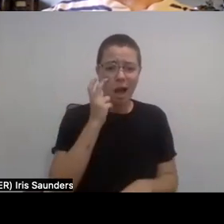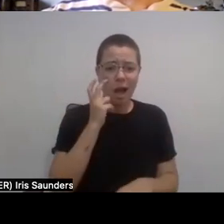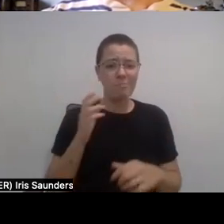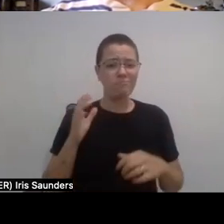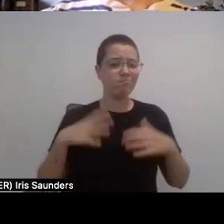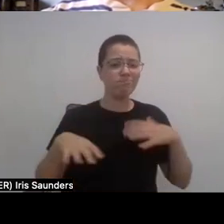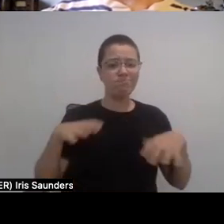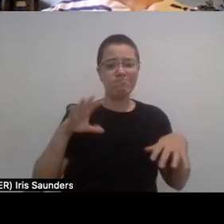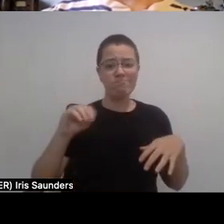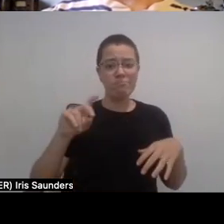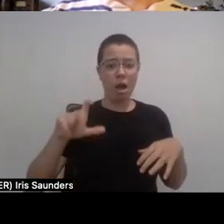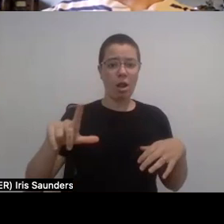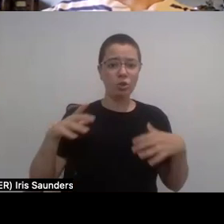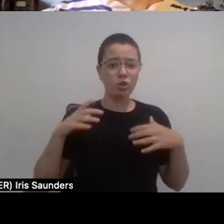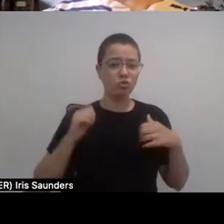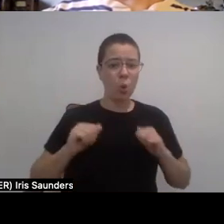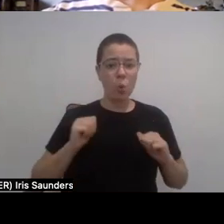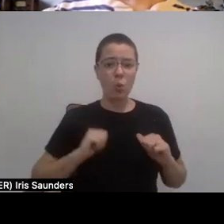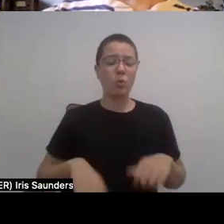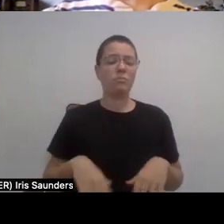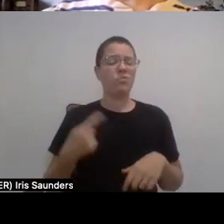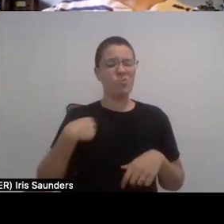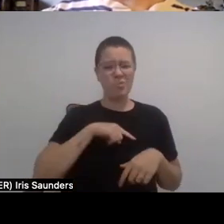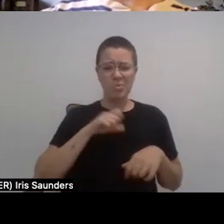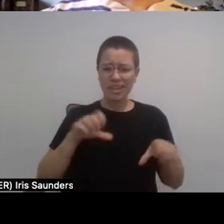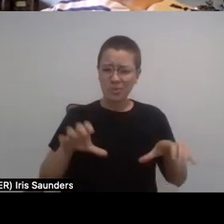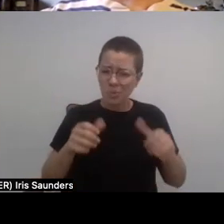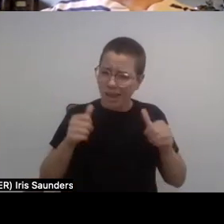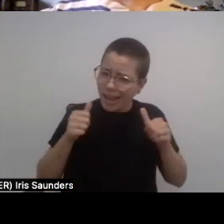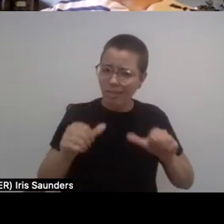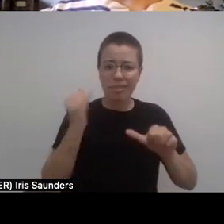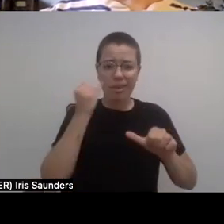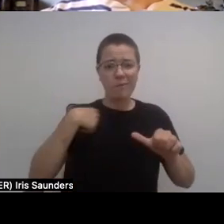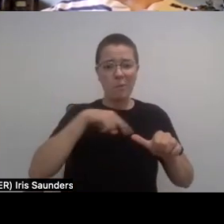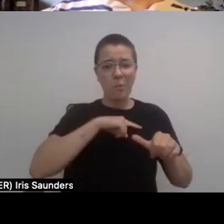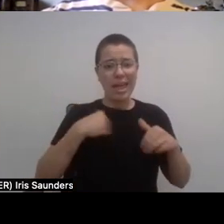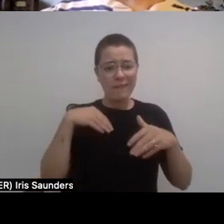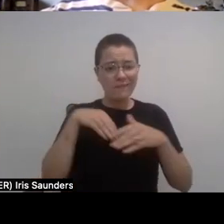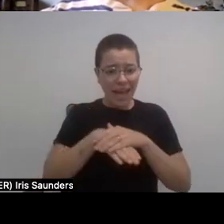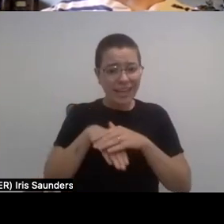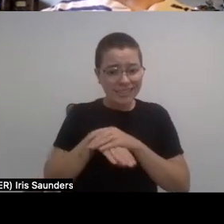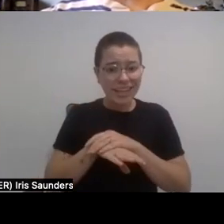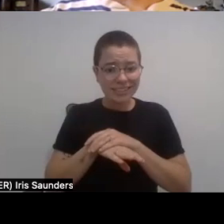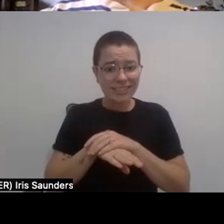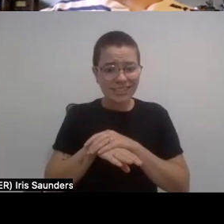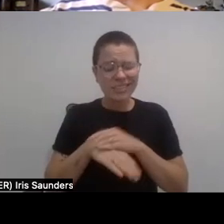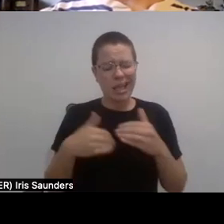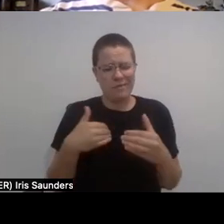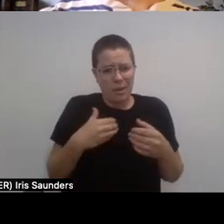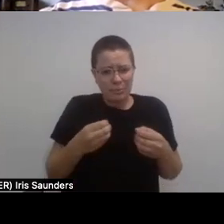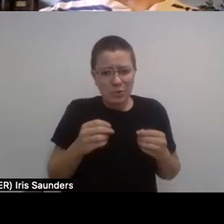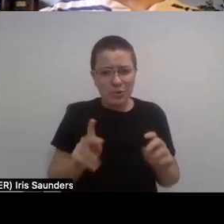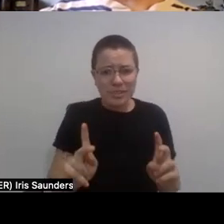we can literally do anything. It's about having access to things and having the opportunity.